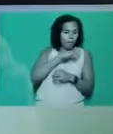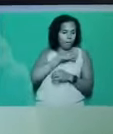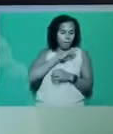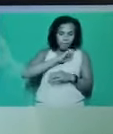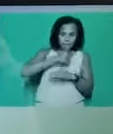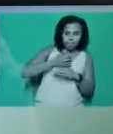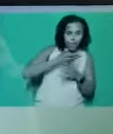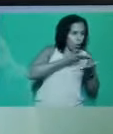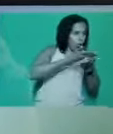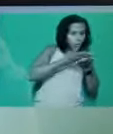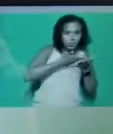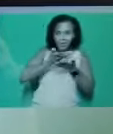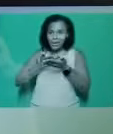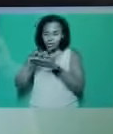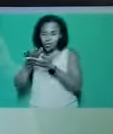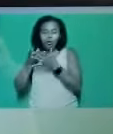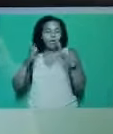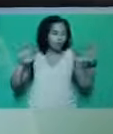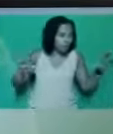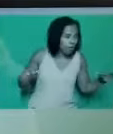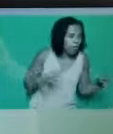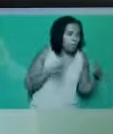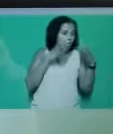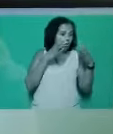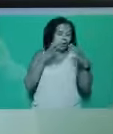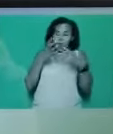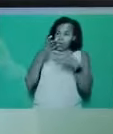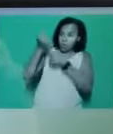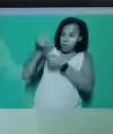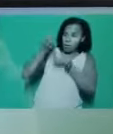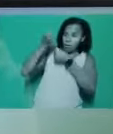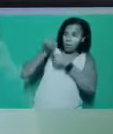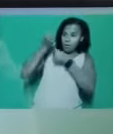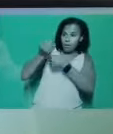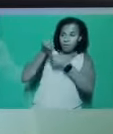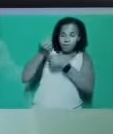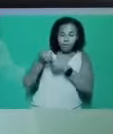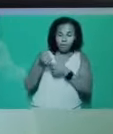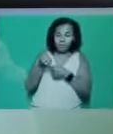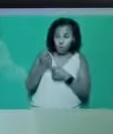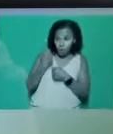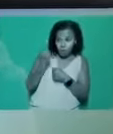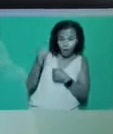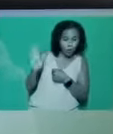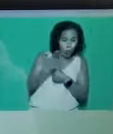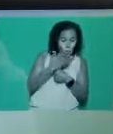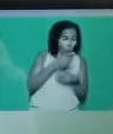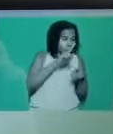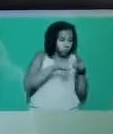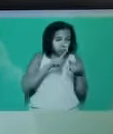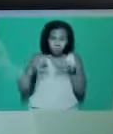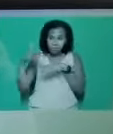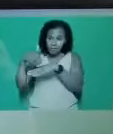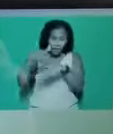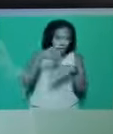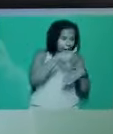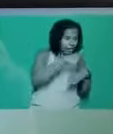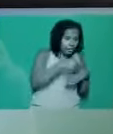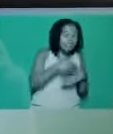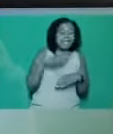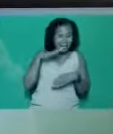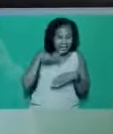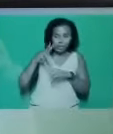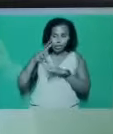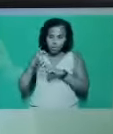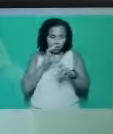industrial action across all the sectors, approaching the other affected service groups through the service group liaison committee for a joint campaign against the pay